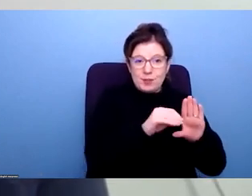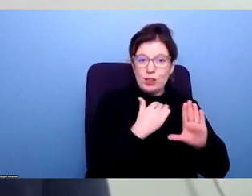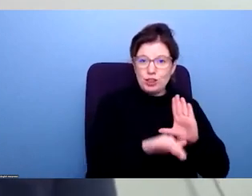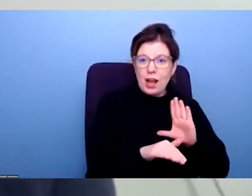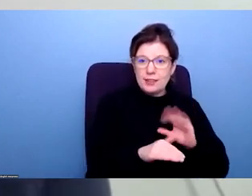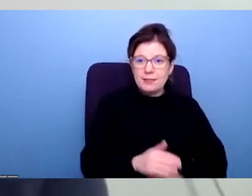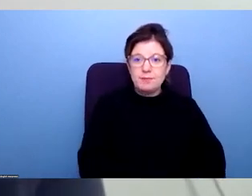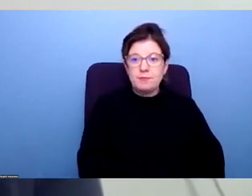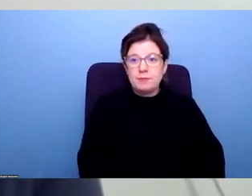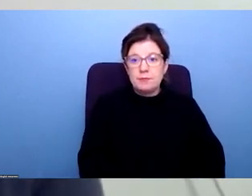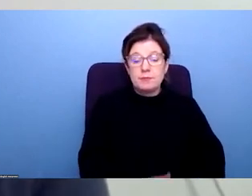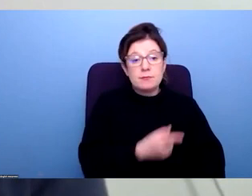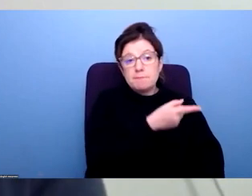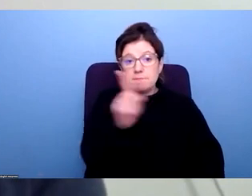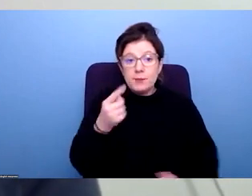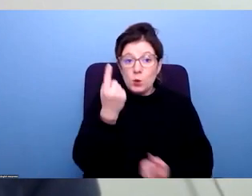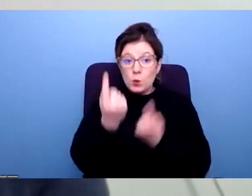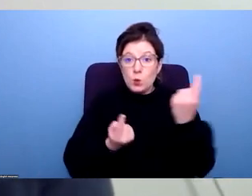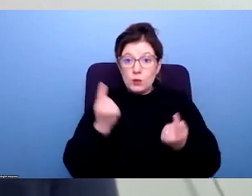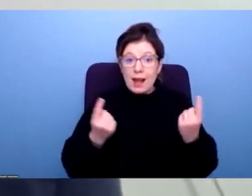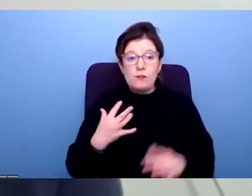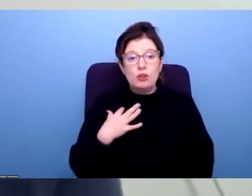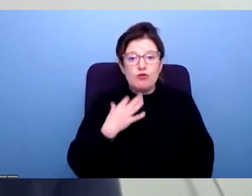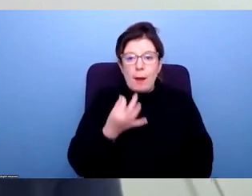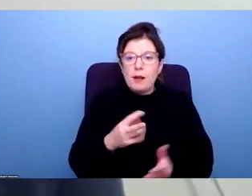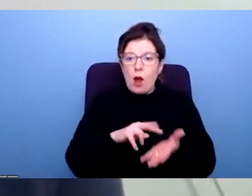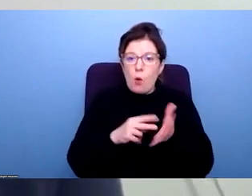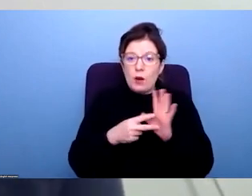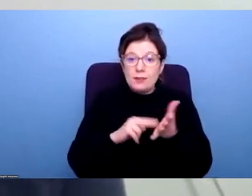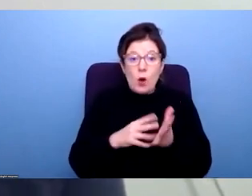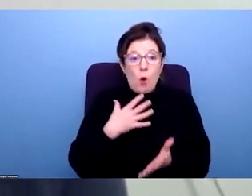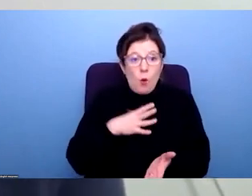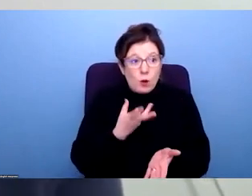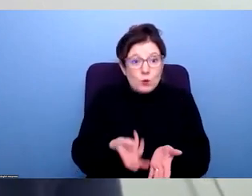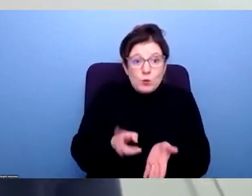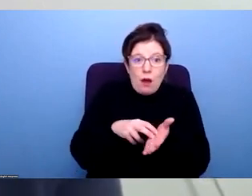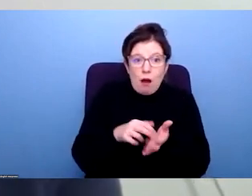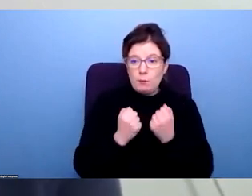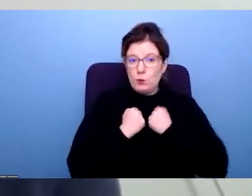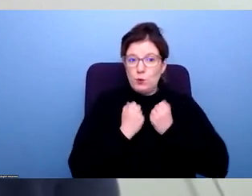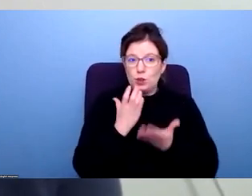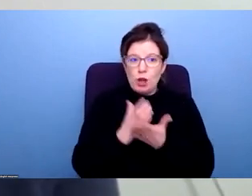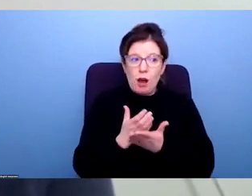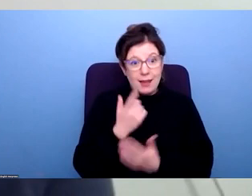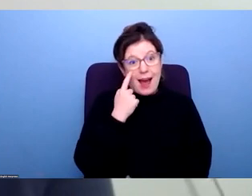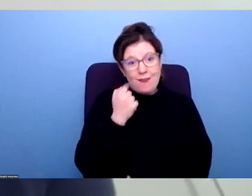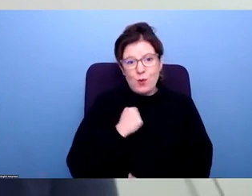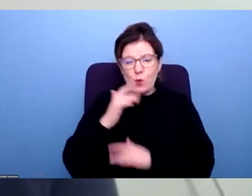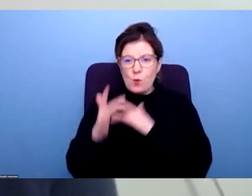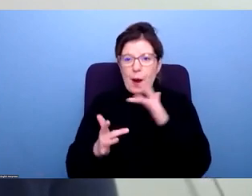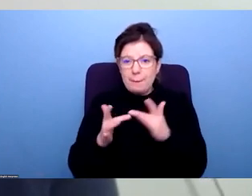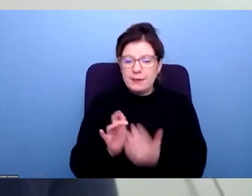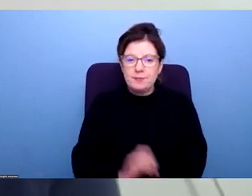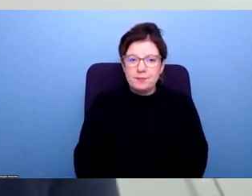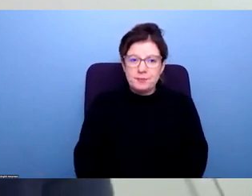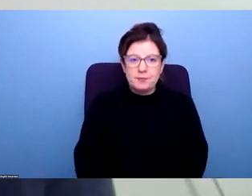Charter if anyone is here today, who is representing an organization and you want to sign up to that Charter, please do have a look at that website